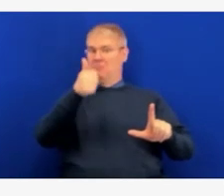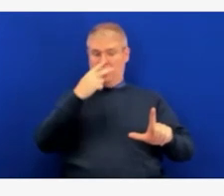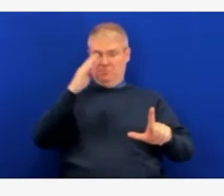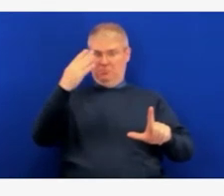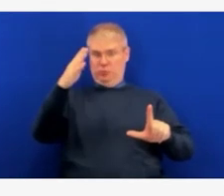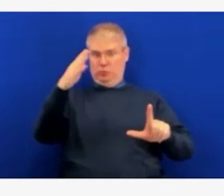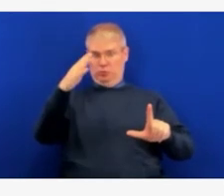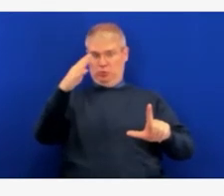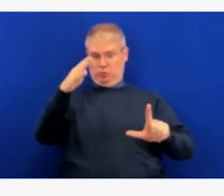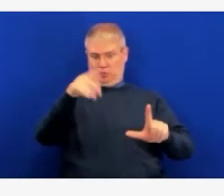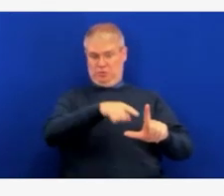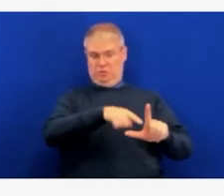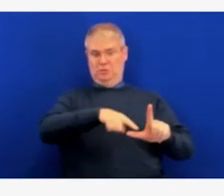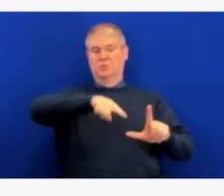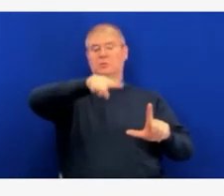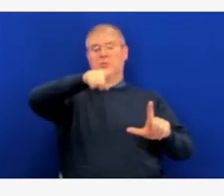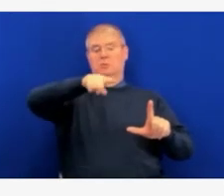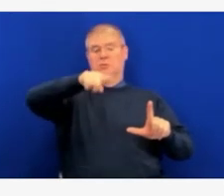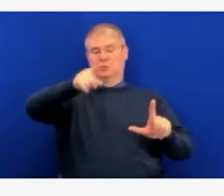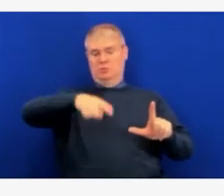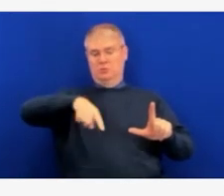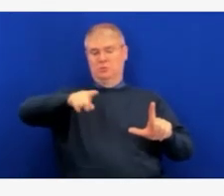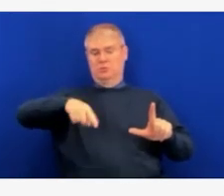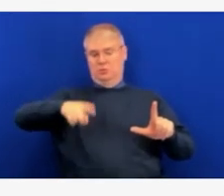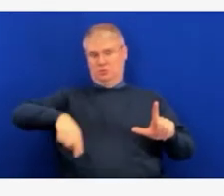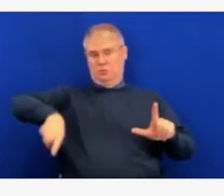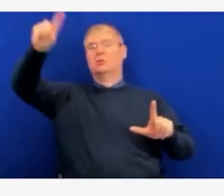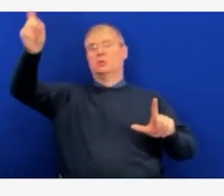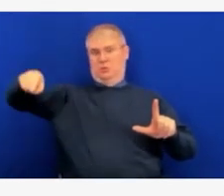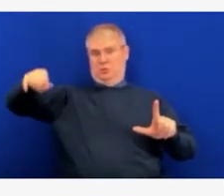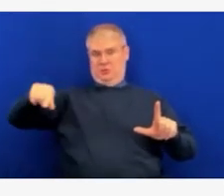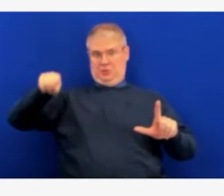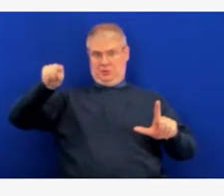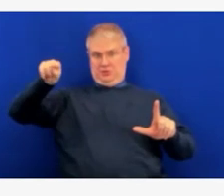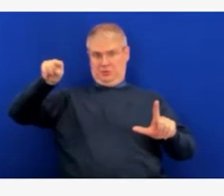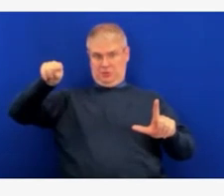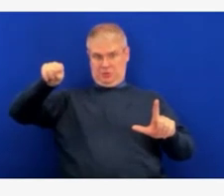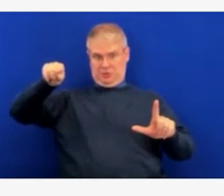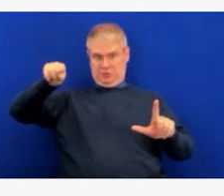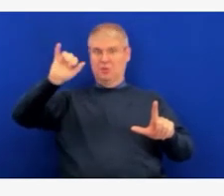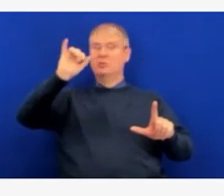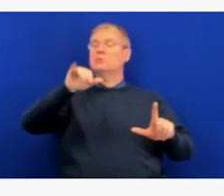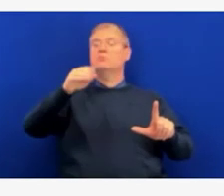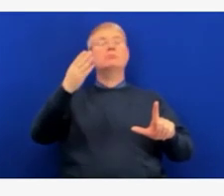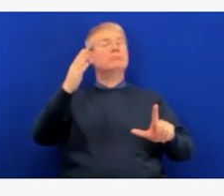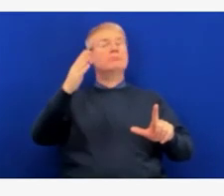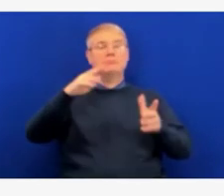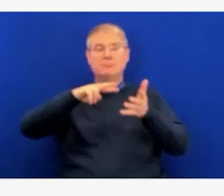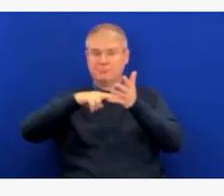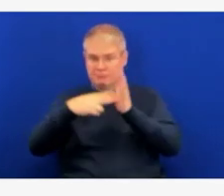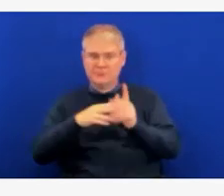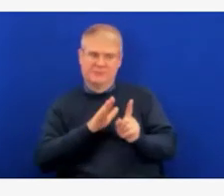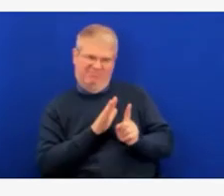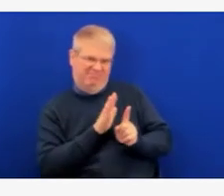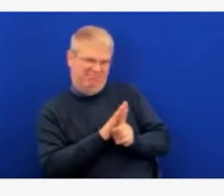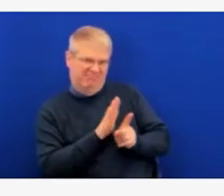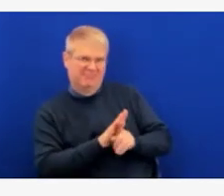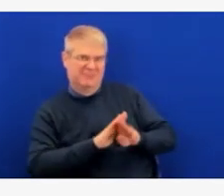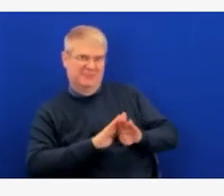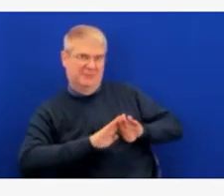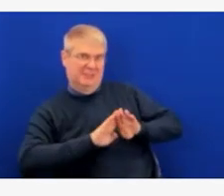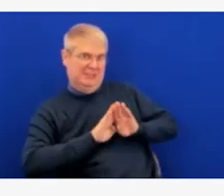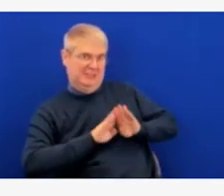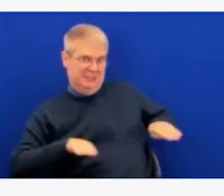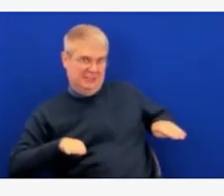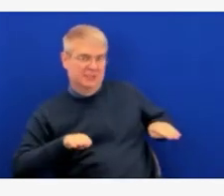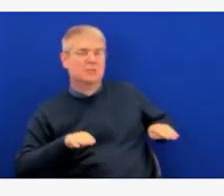children each week throughout the pandemic, cases among Idaho children have decreased over the last few weeks, and